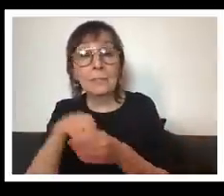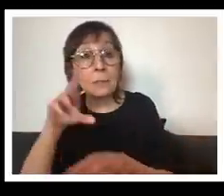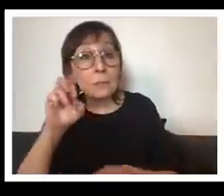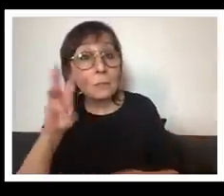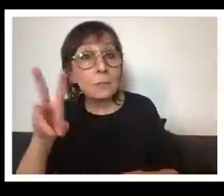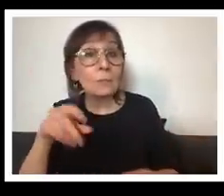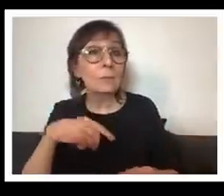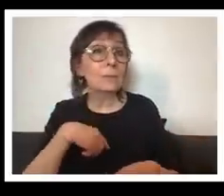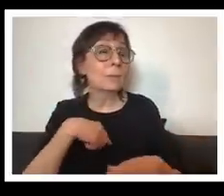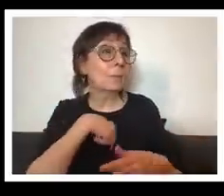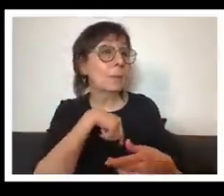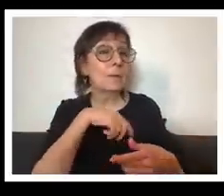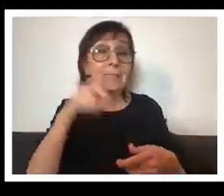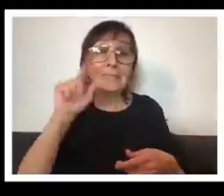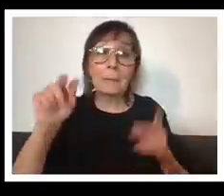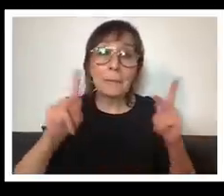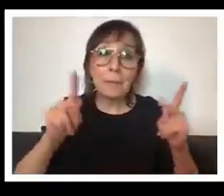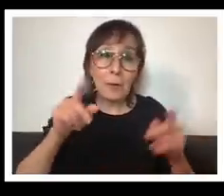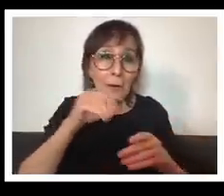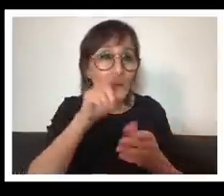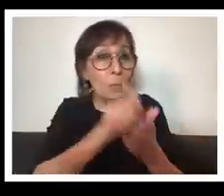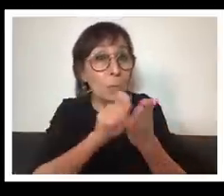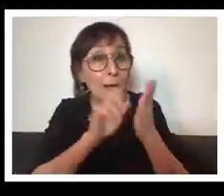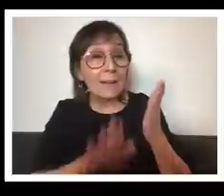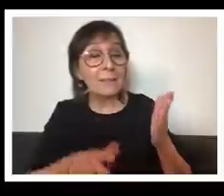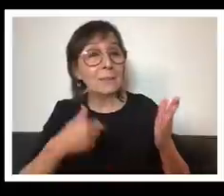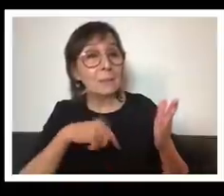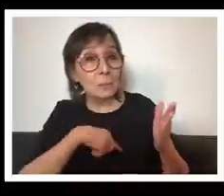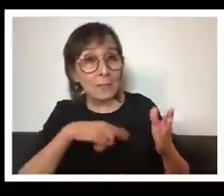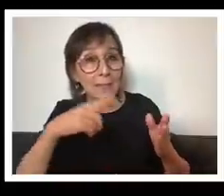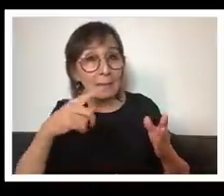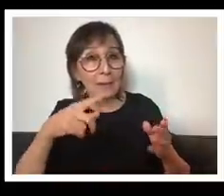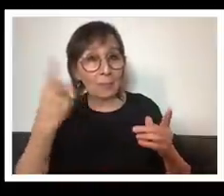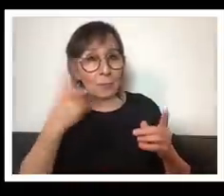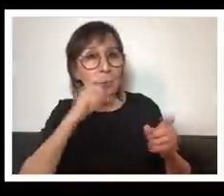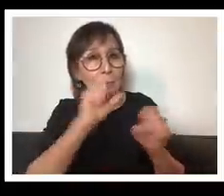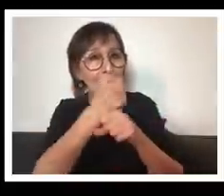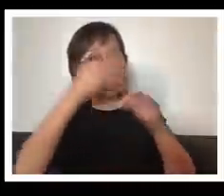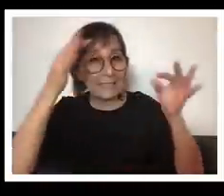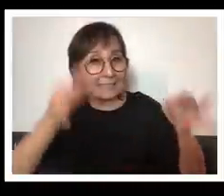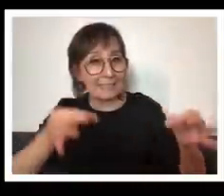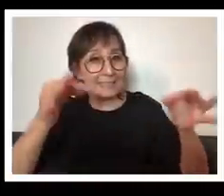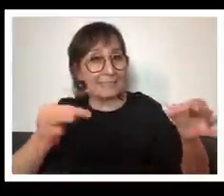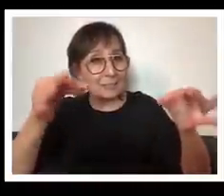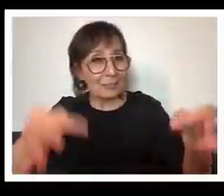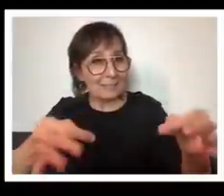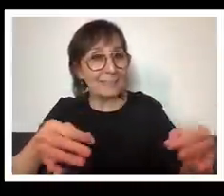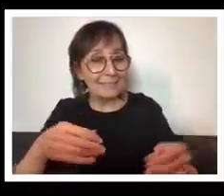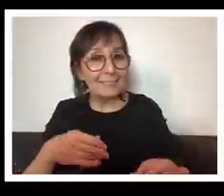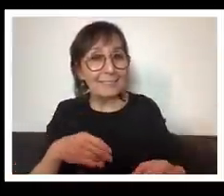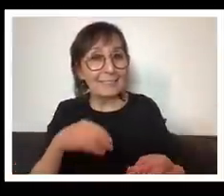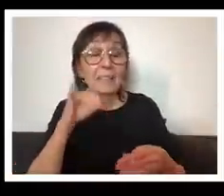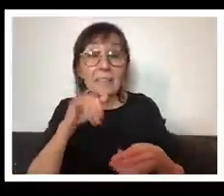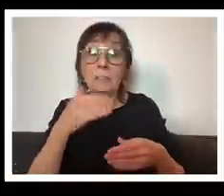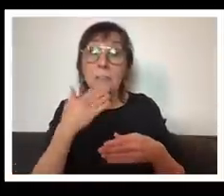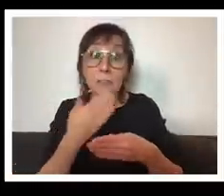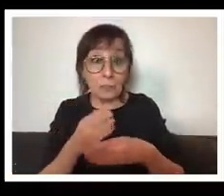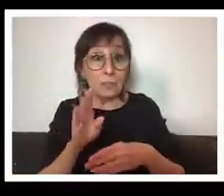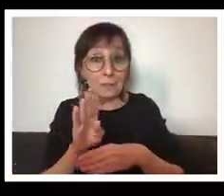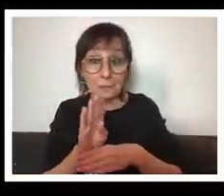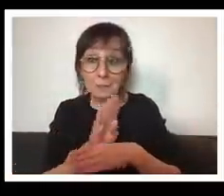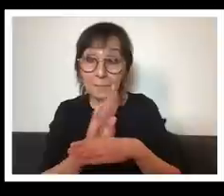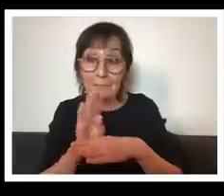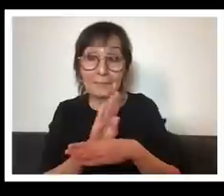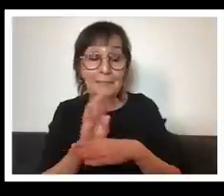we're you know we're in positions where decisions are made and it's it's good business you know it's